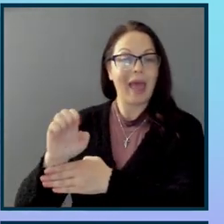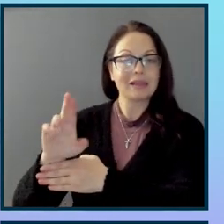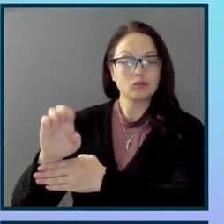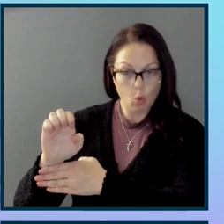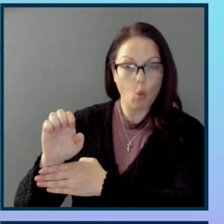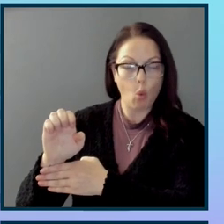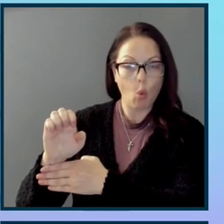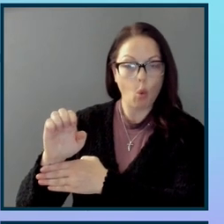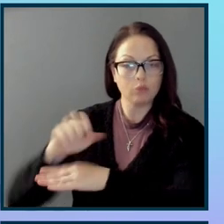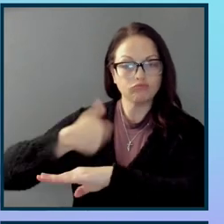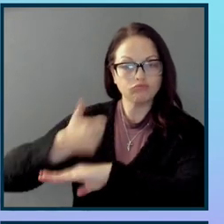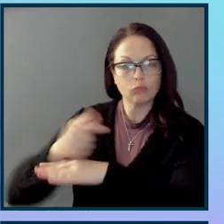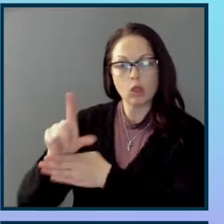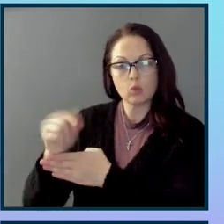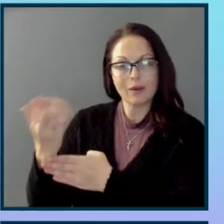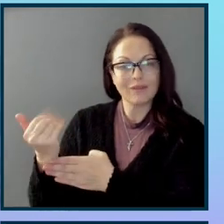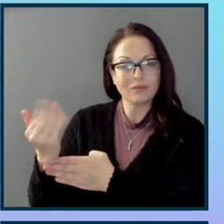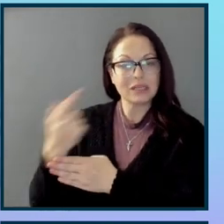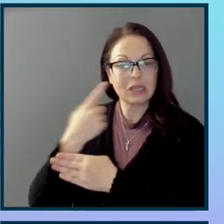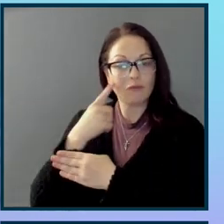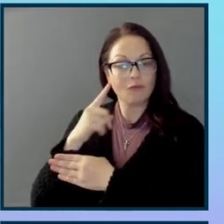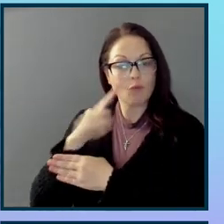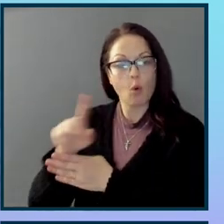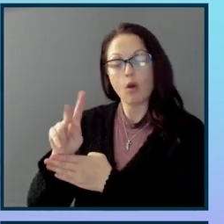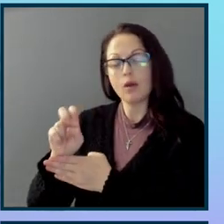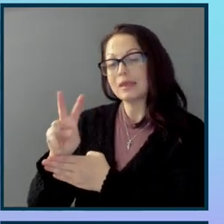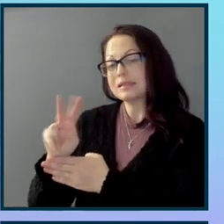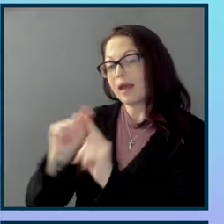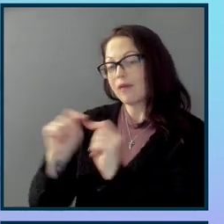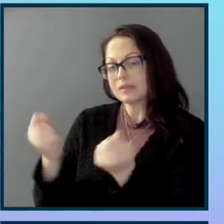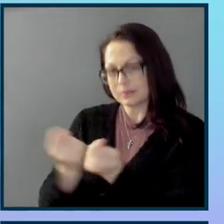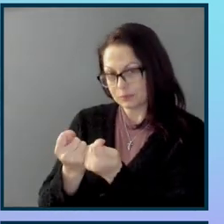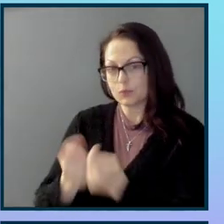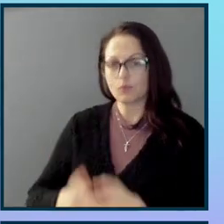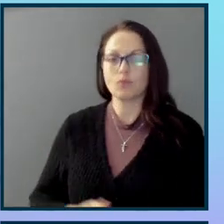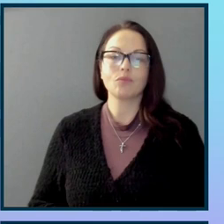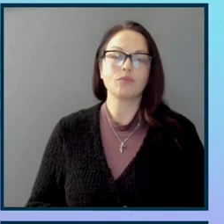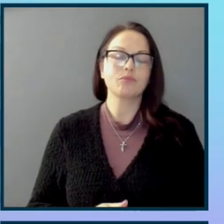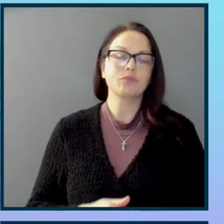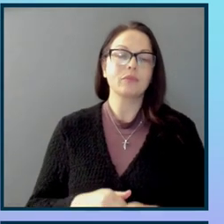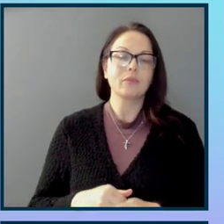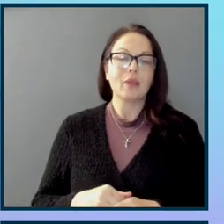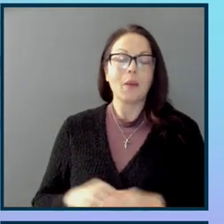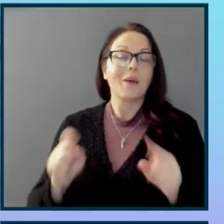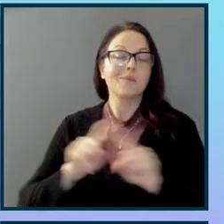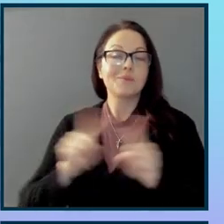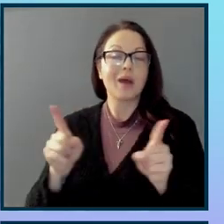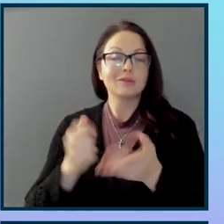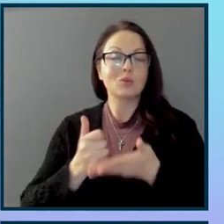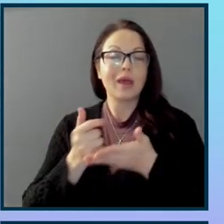help the dev teams really make it, make it a, not a choice between high velocity and doing the right thing.